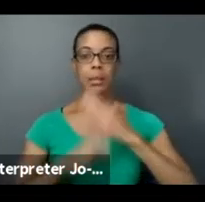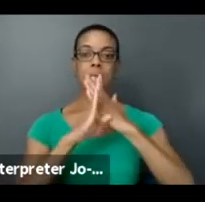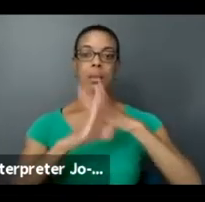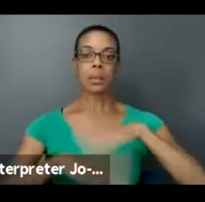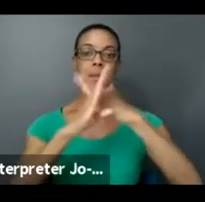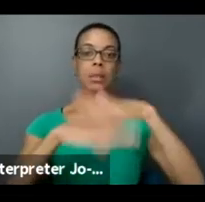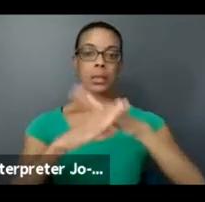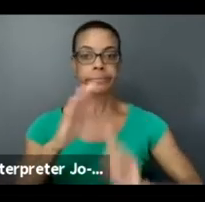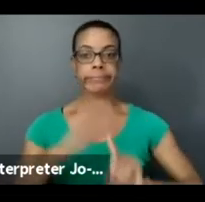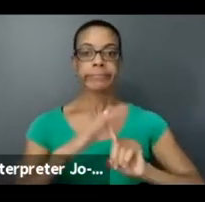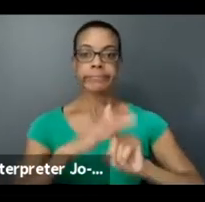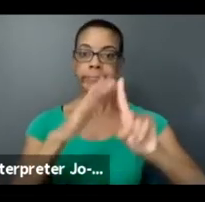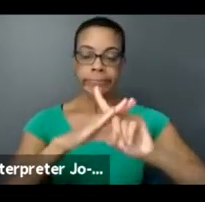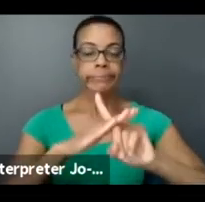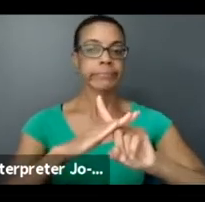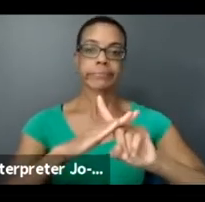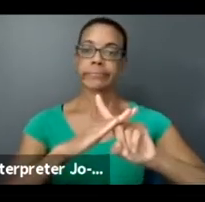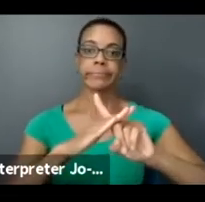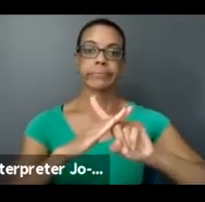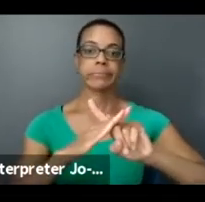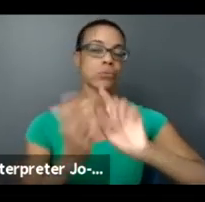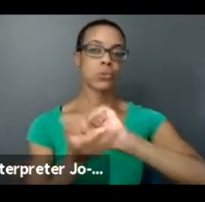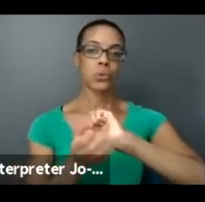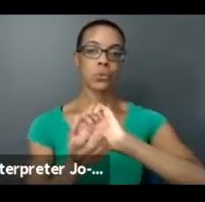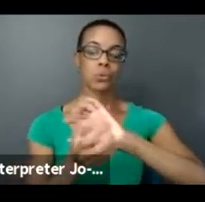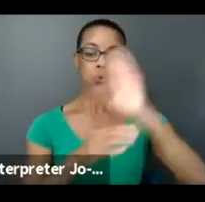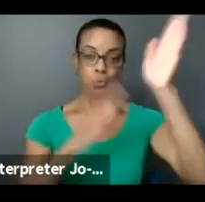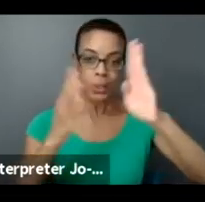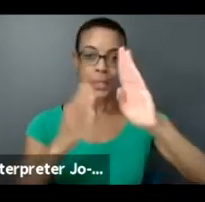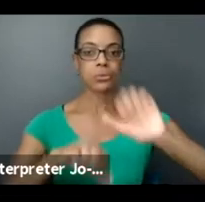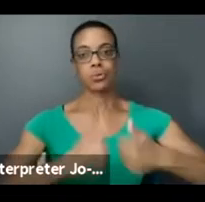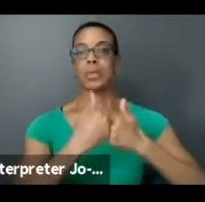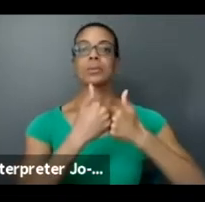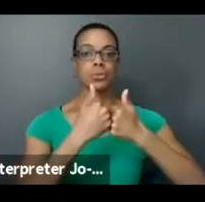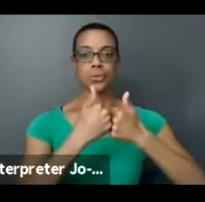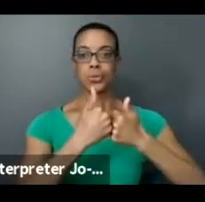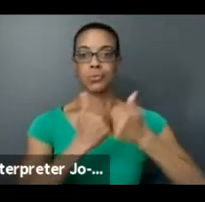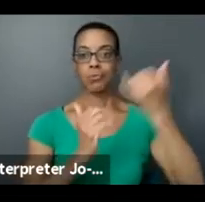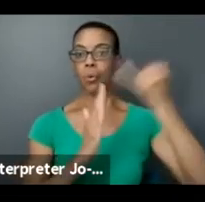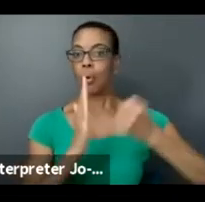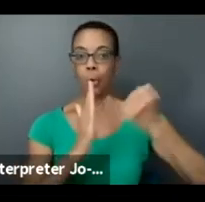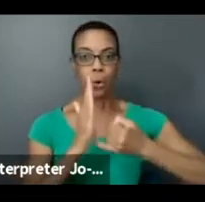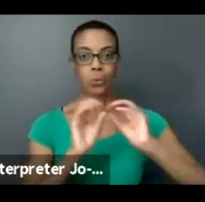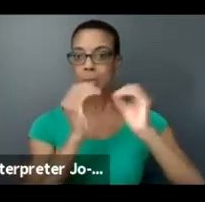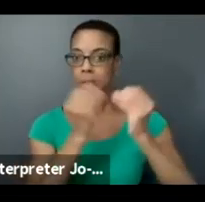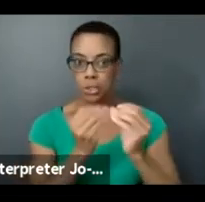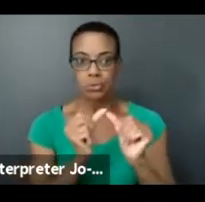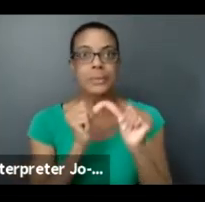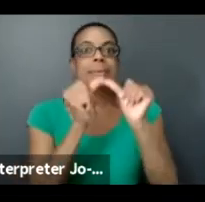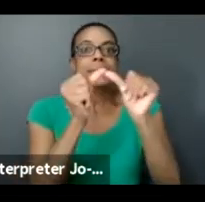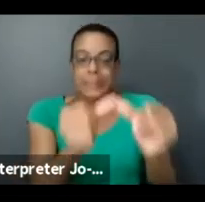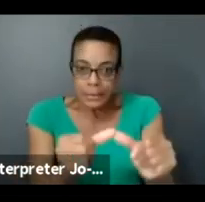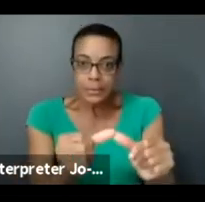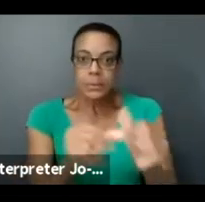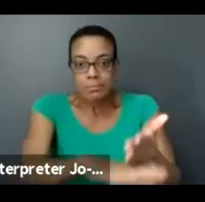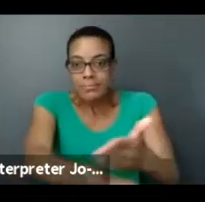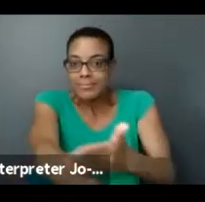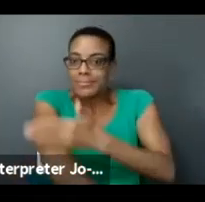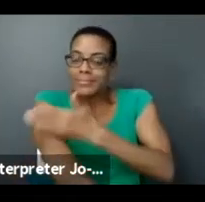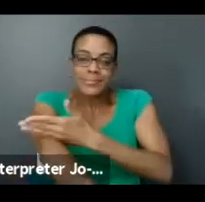challenges for Black arts organizations to continue to flourish and grow.